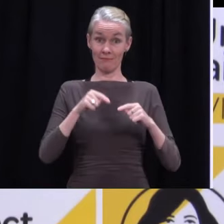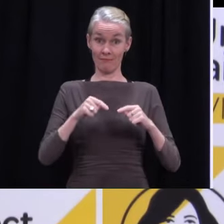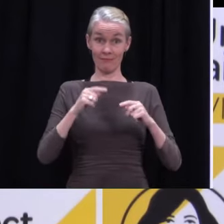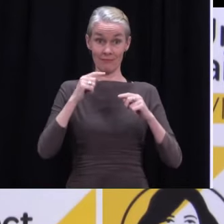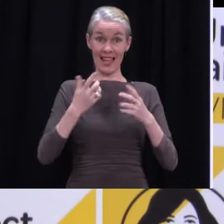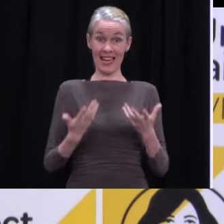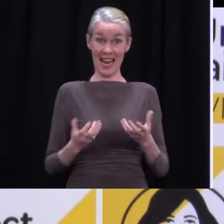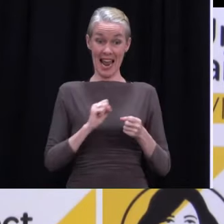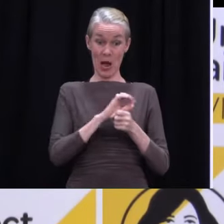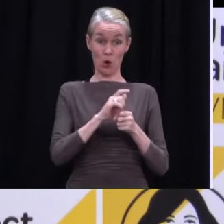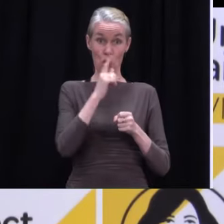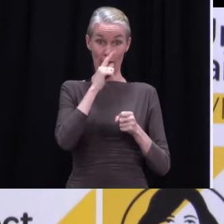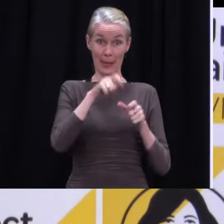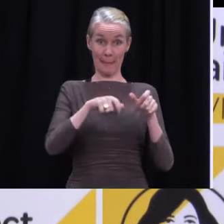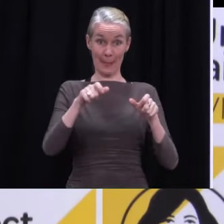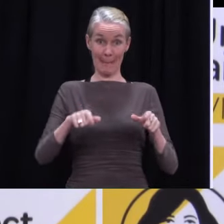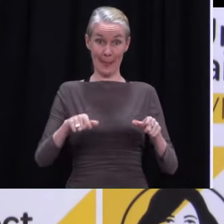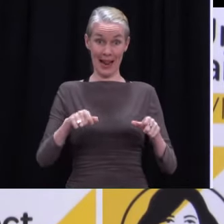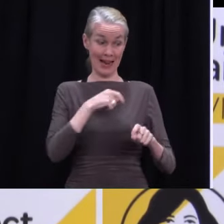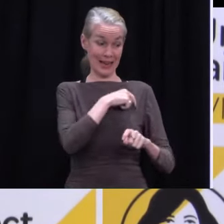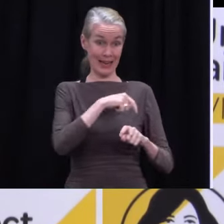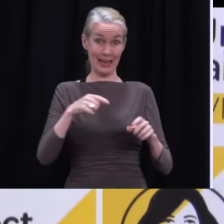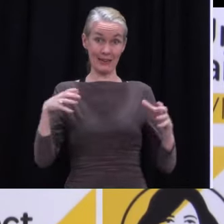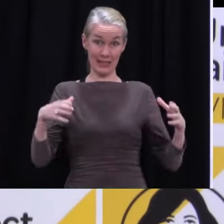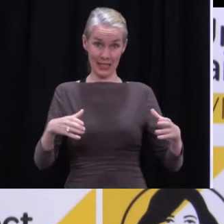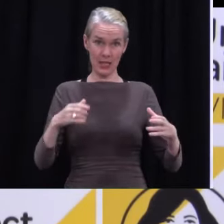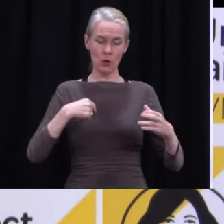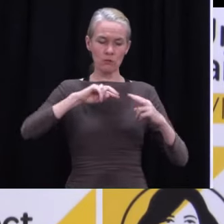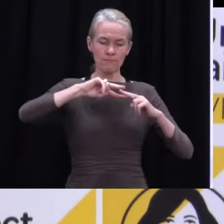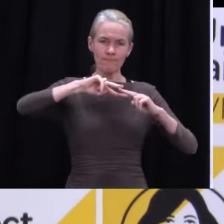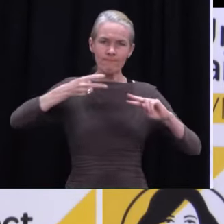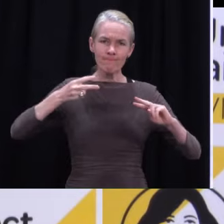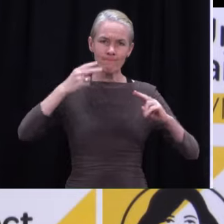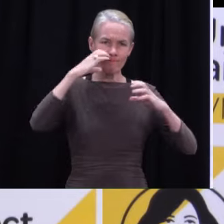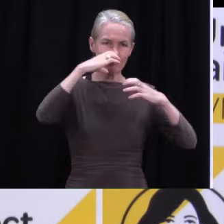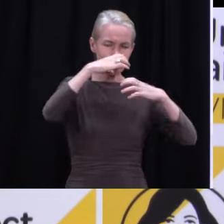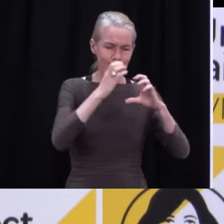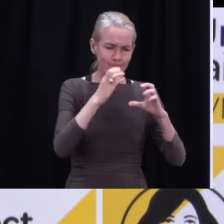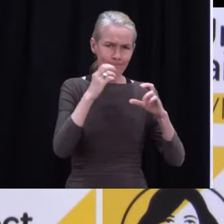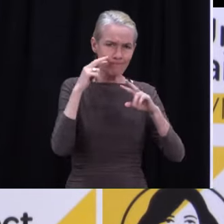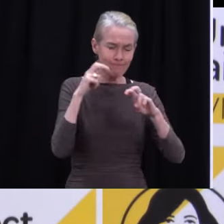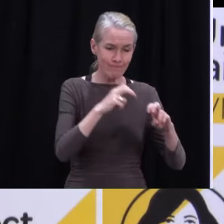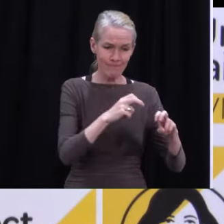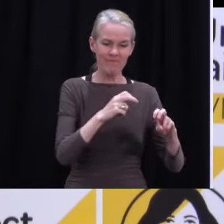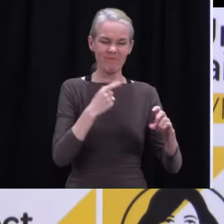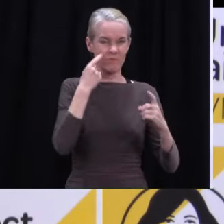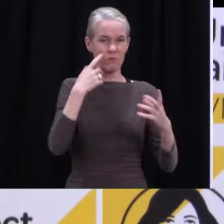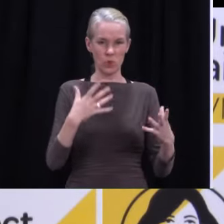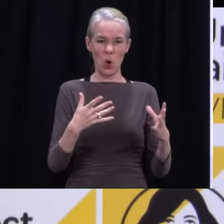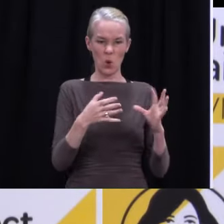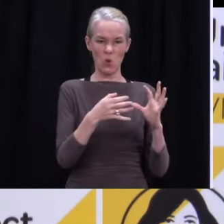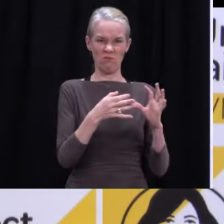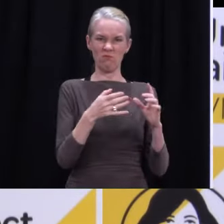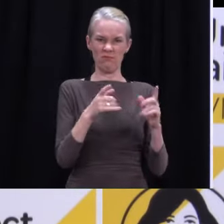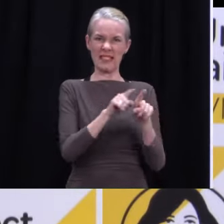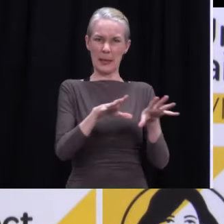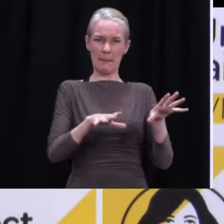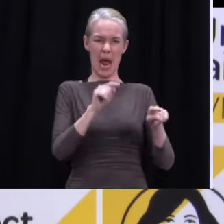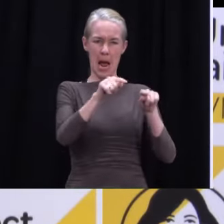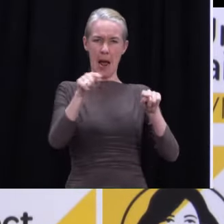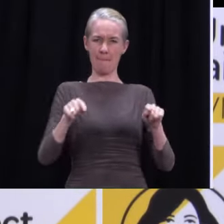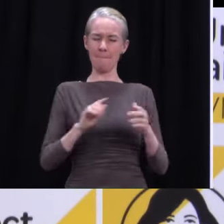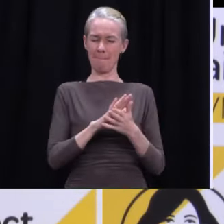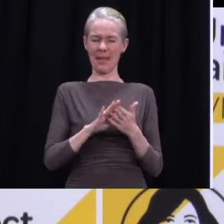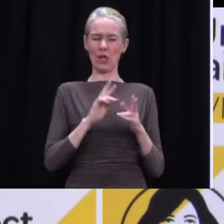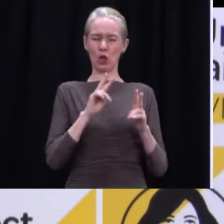far, except where the sequencing has failed because there wasn't enough RNA material, they've all been clearly linked to the single introduction